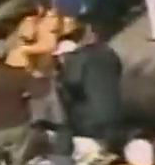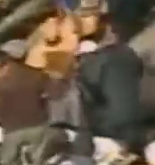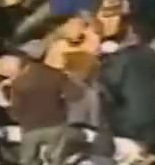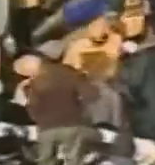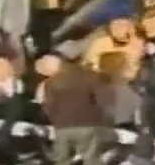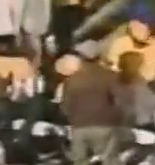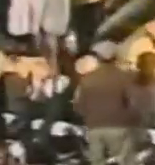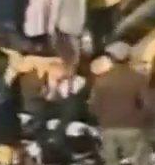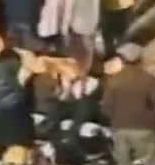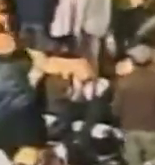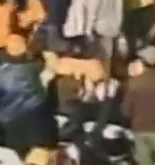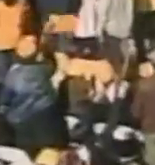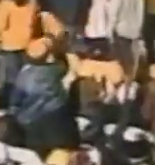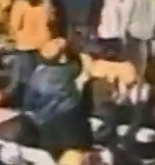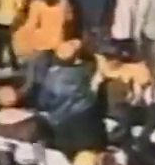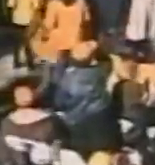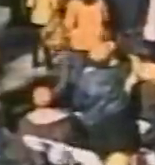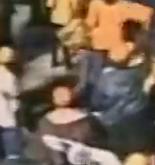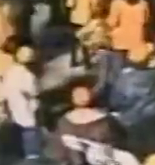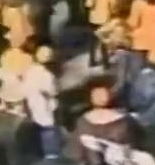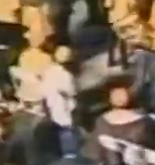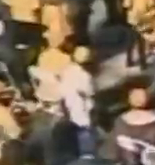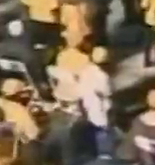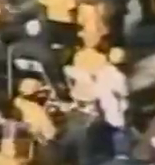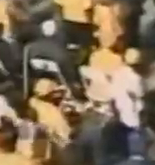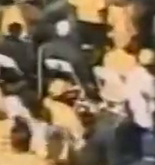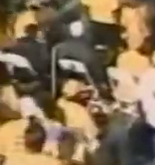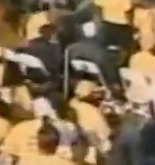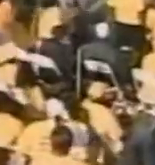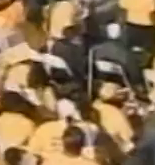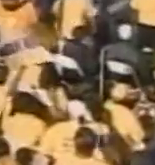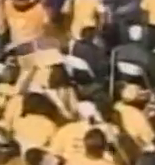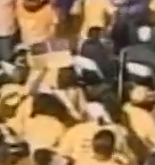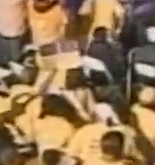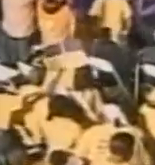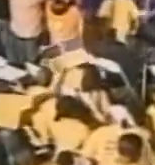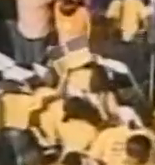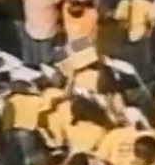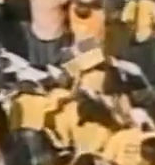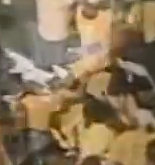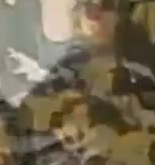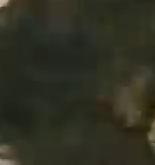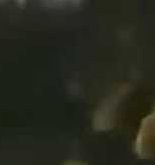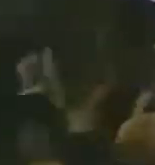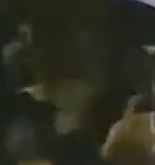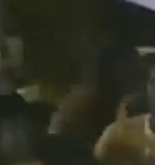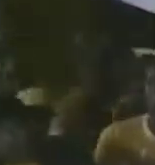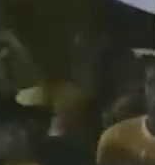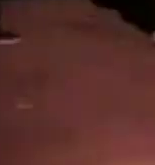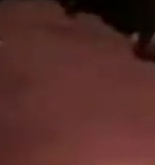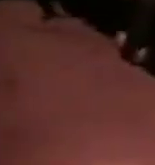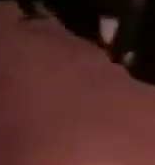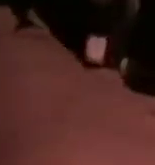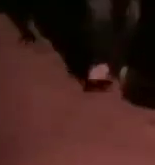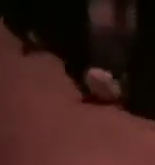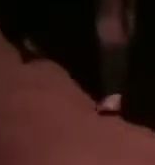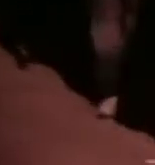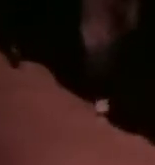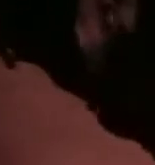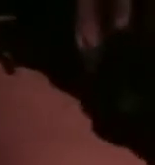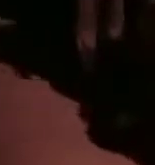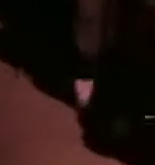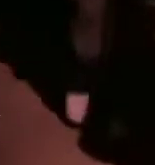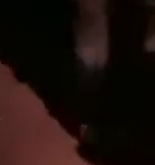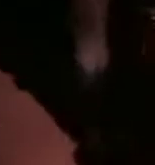Coming up in the Bahamas Tonight, members of the Progressive Liberal Party taking their campaign machinery to Grand Bahama and Mount Moriah. Plus, police